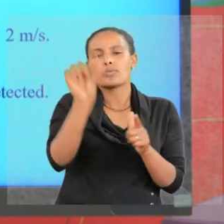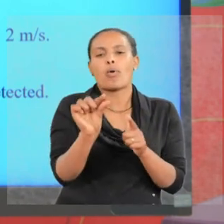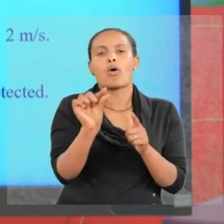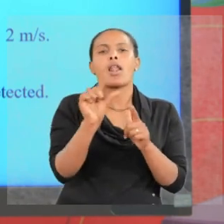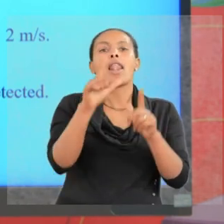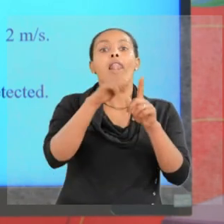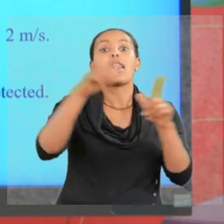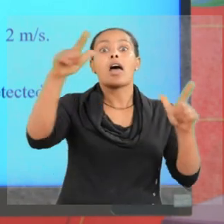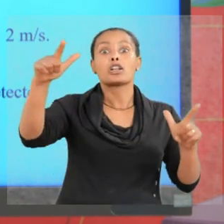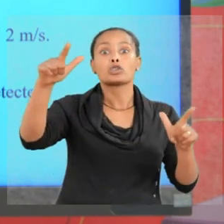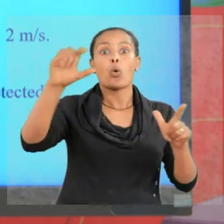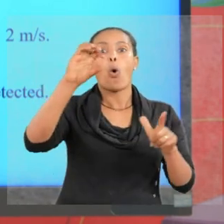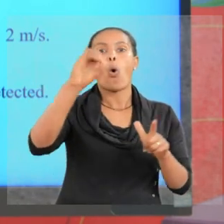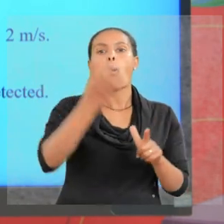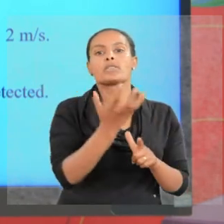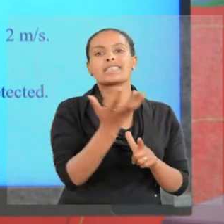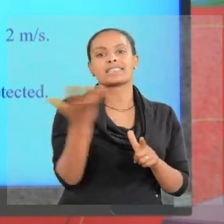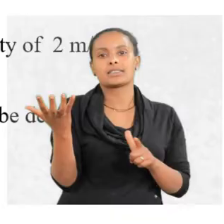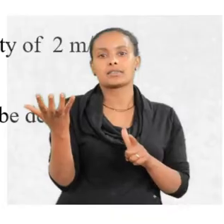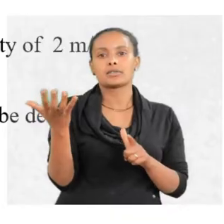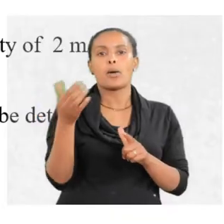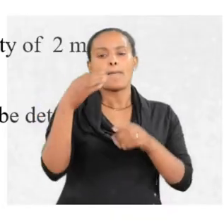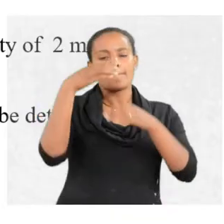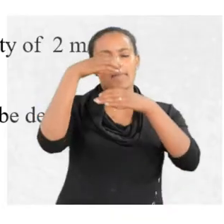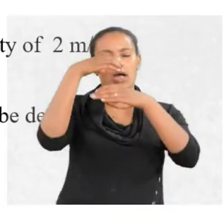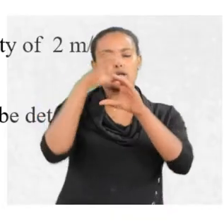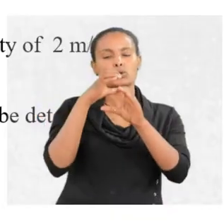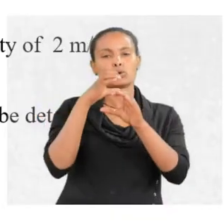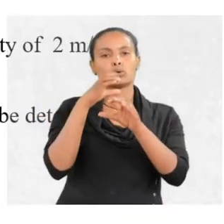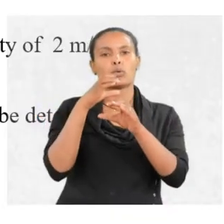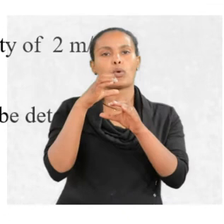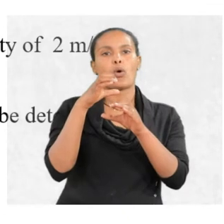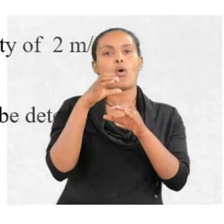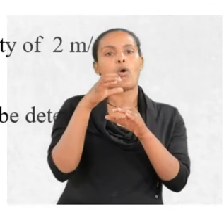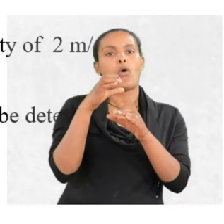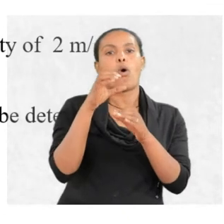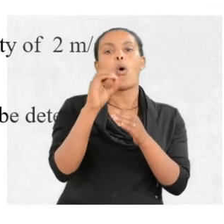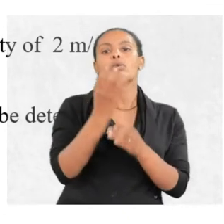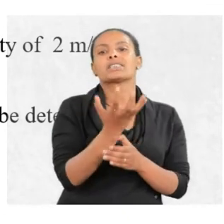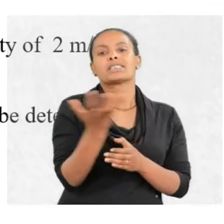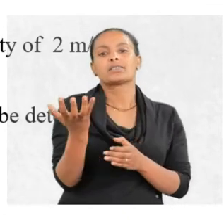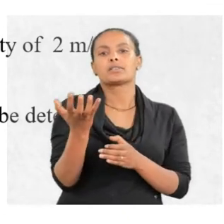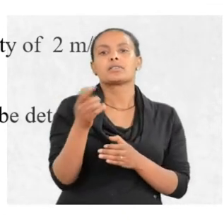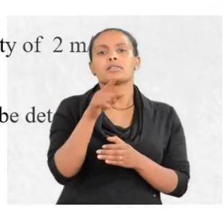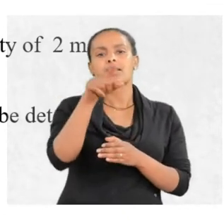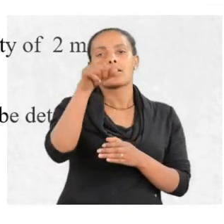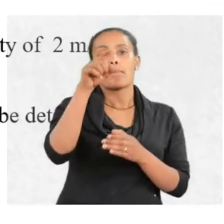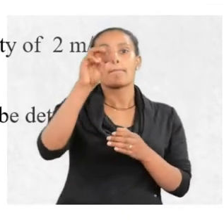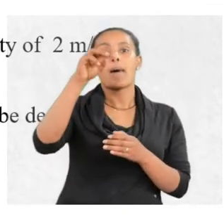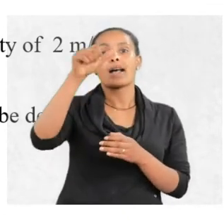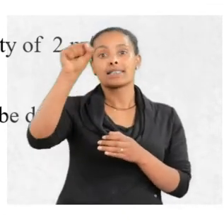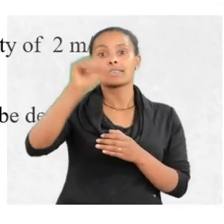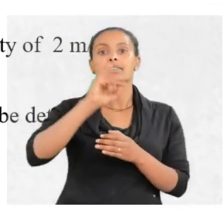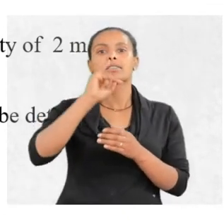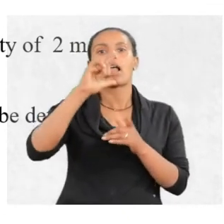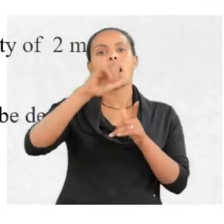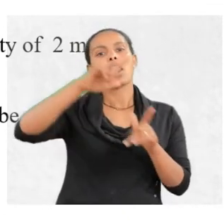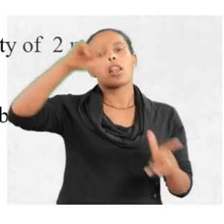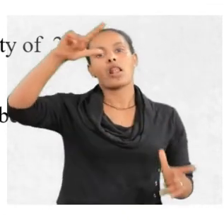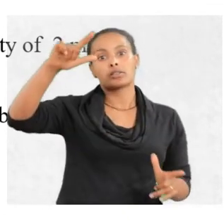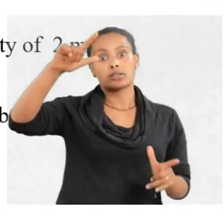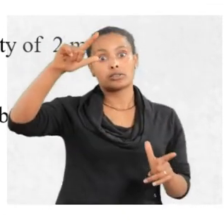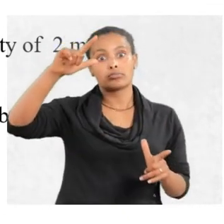large objects, for microscopic objects, their mass is large.